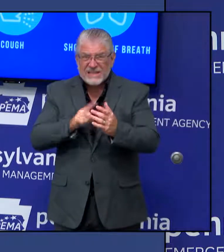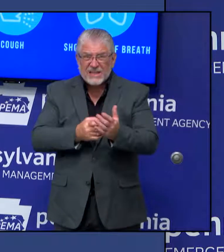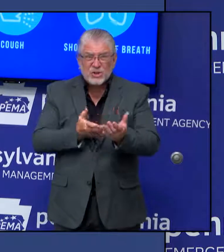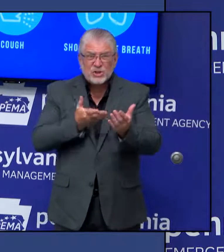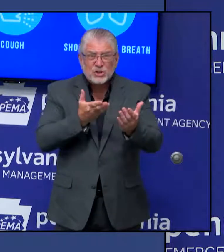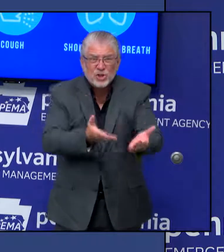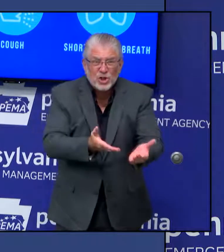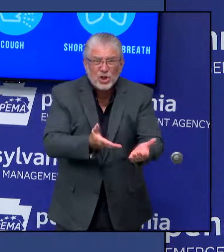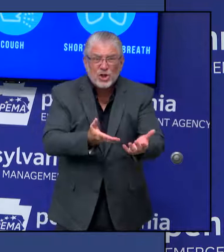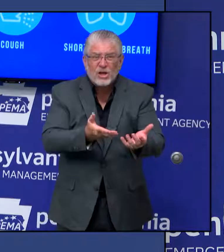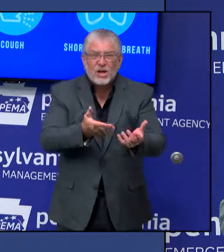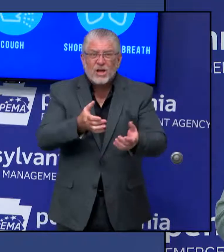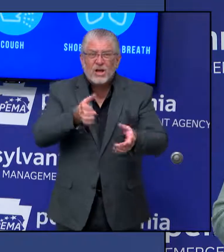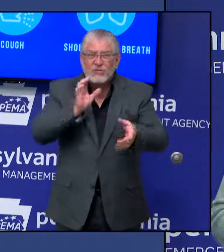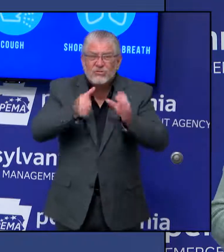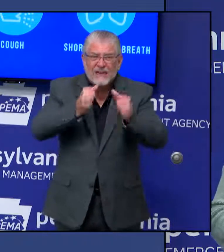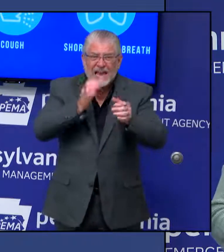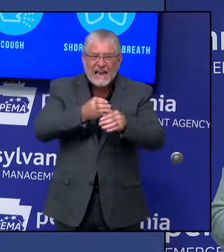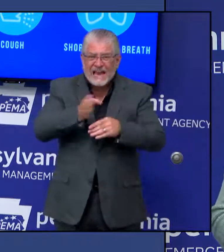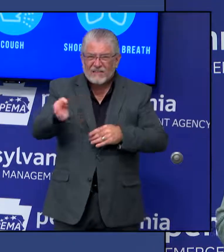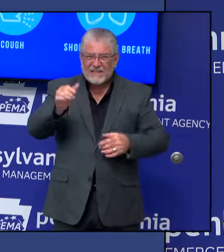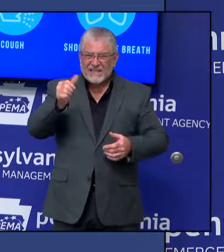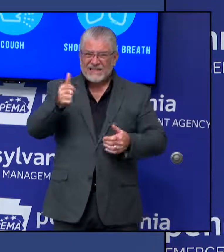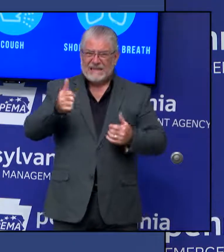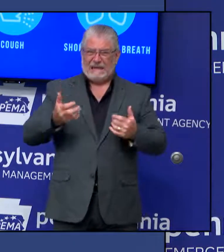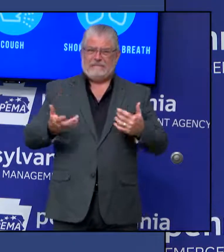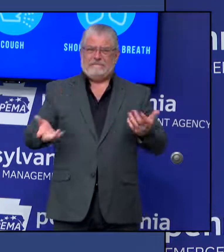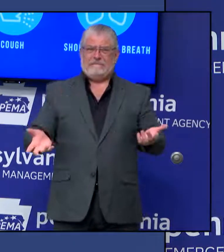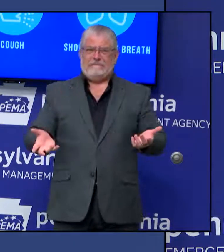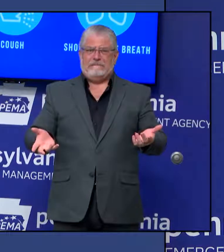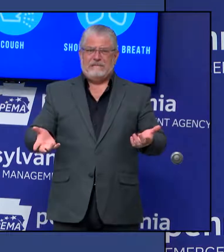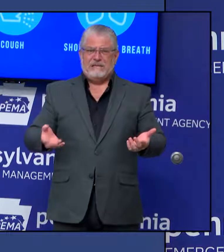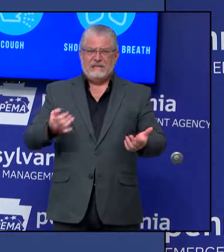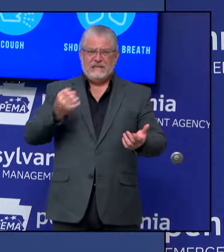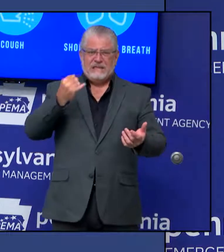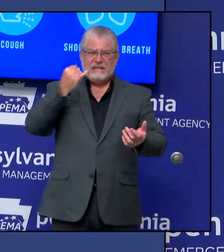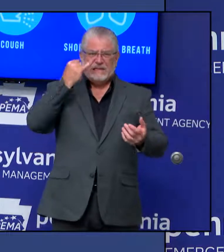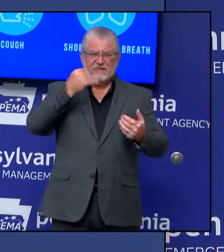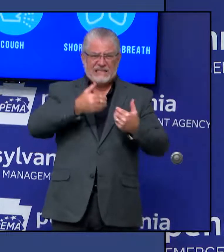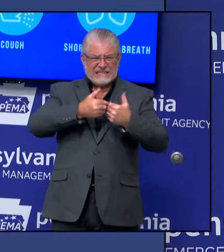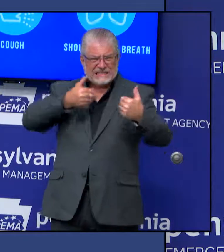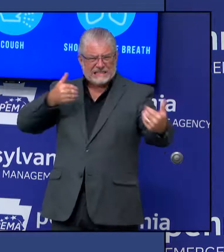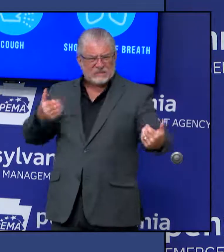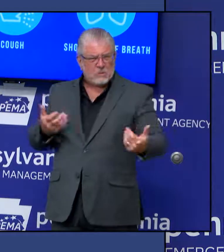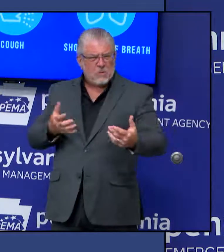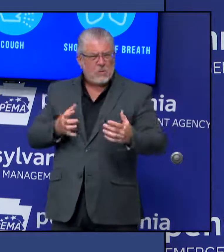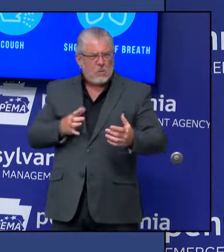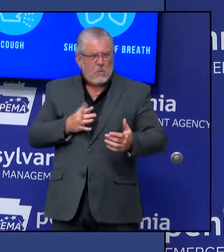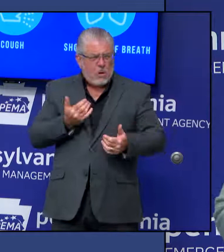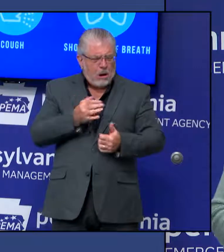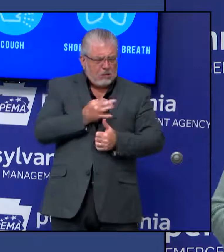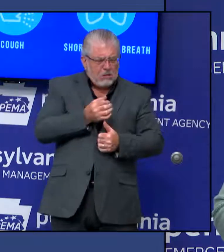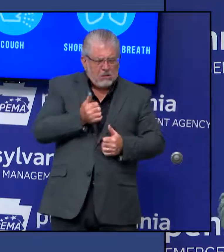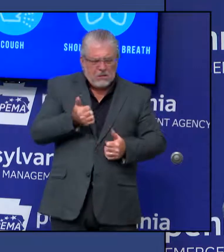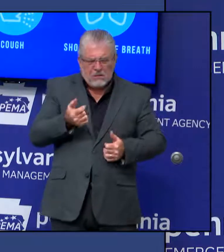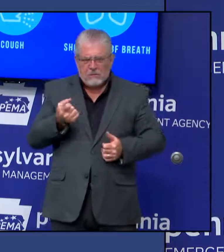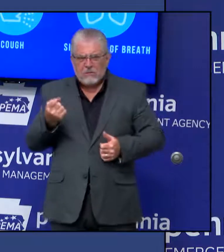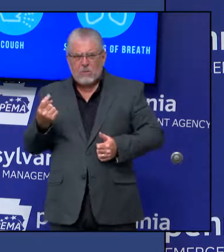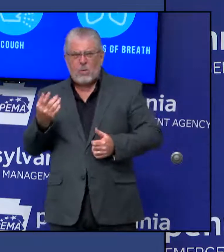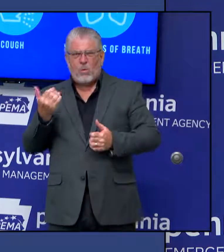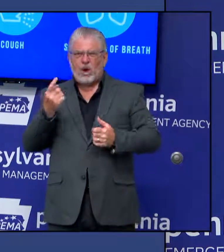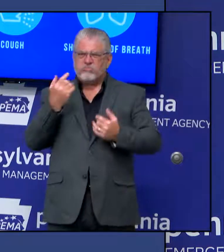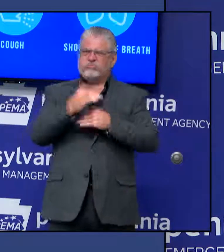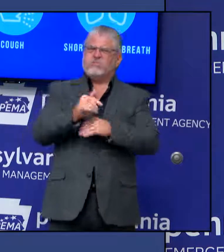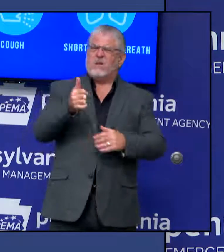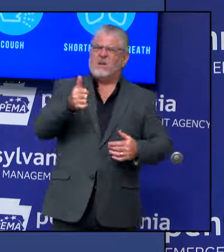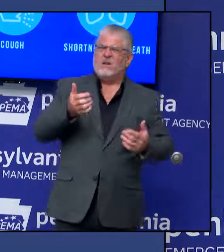10 o'clock. I think we wanted... you're otherwise distanced, then you're following the other... Right. I think that we wanted to continue that